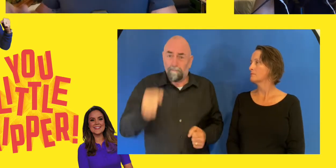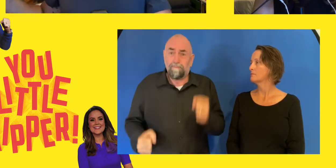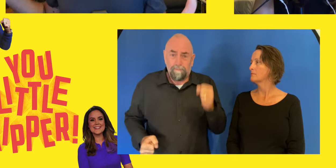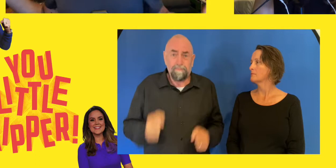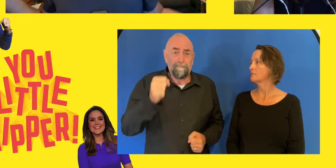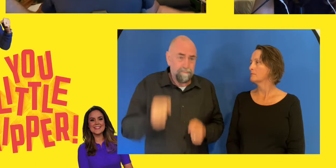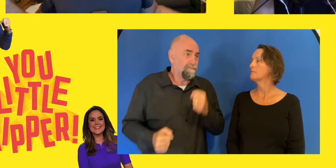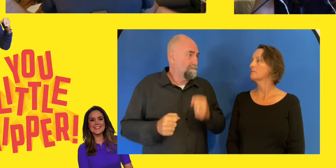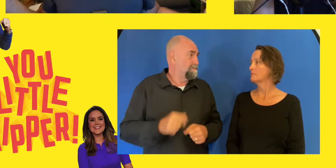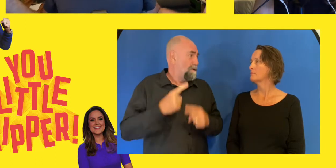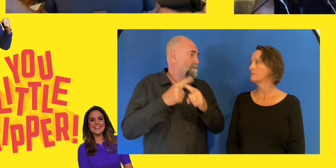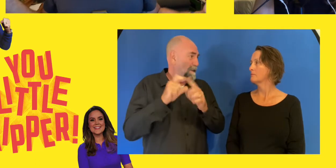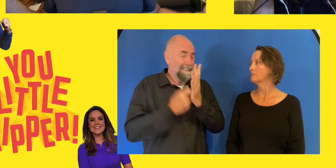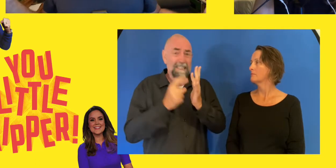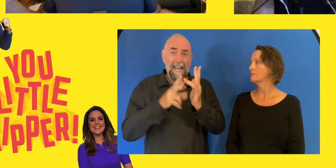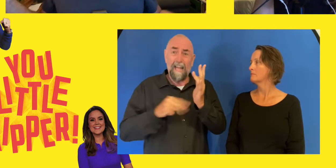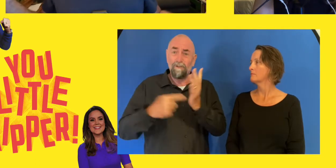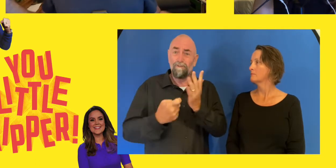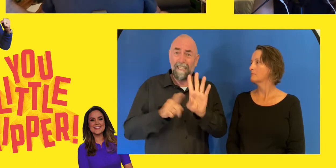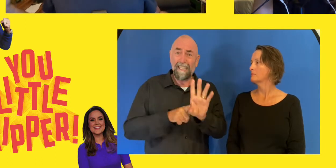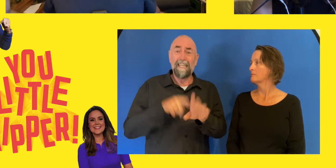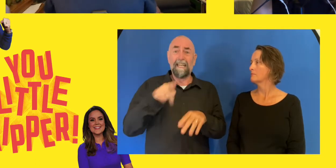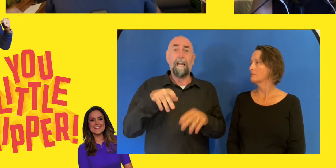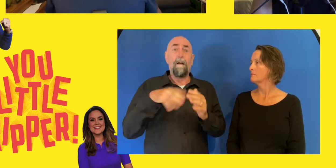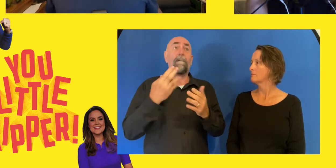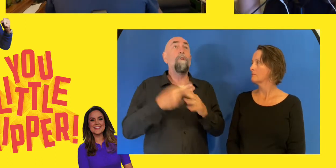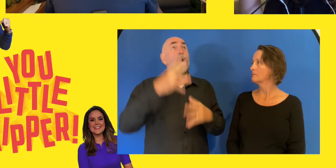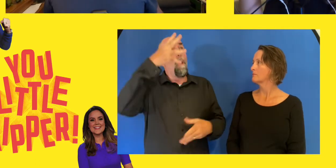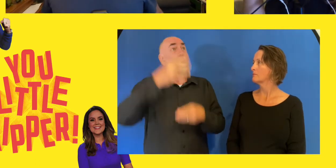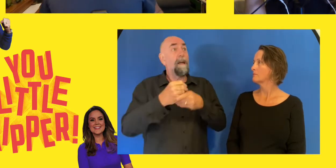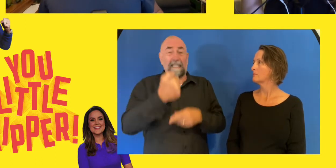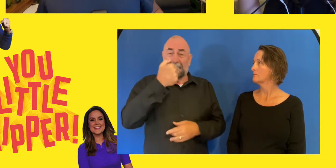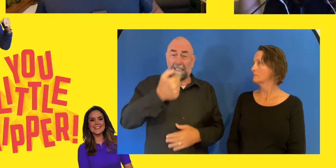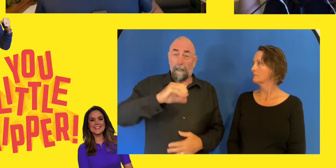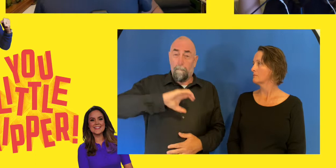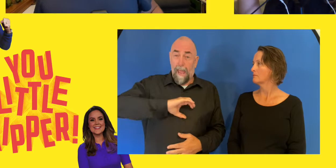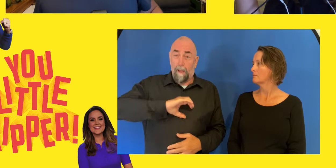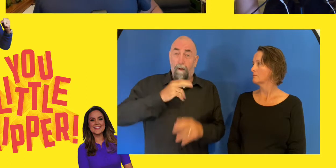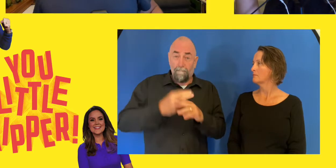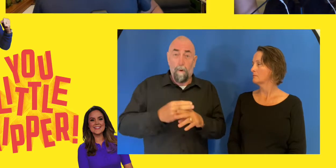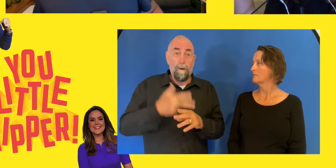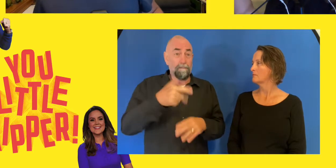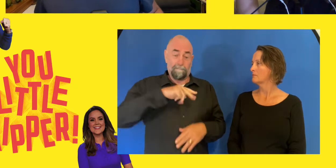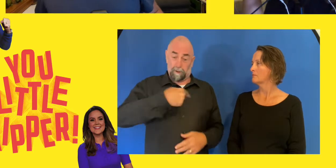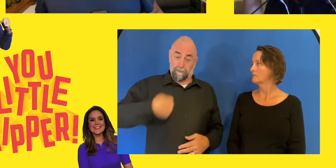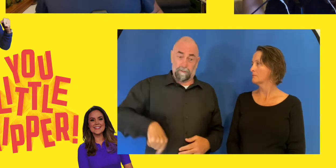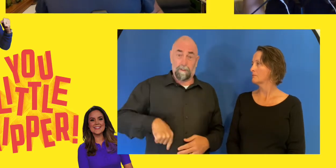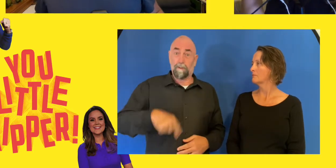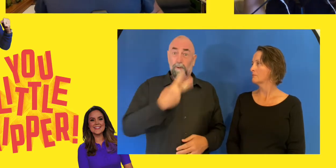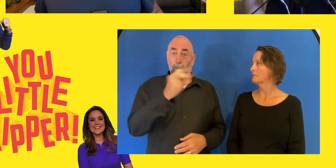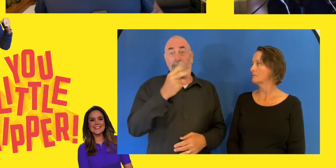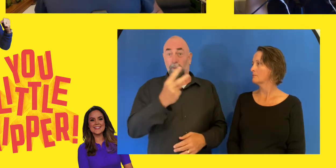All right. Best of the rest. Georgie Tunney, where are you at? I have to go for another Australian athlete, and I'm going to say